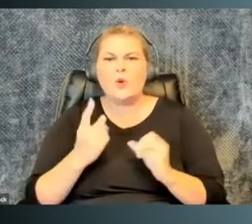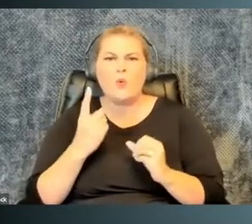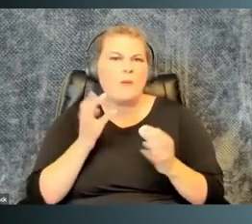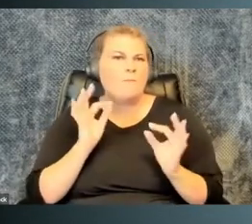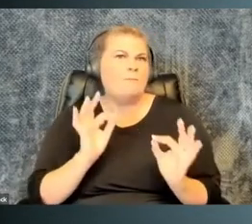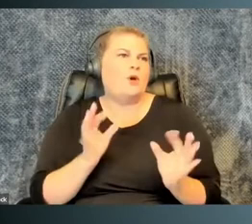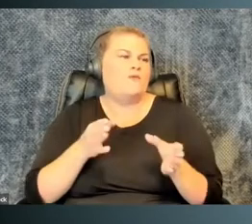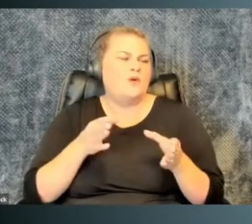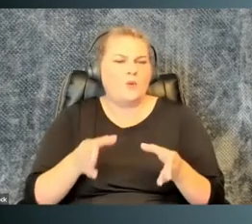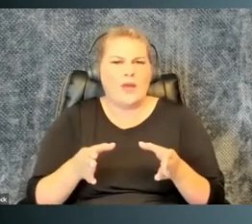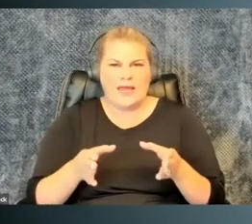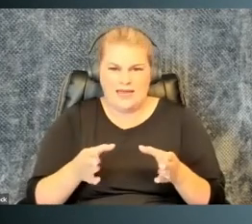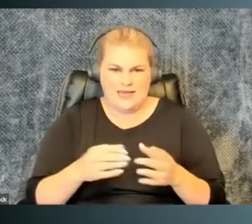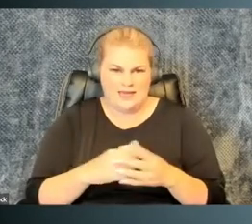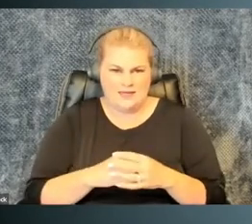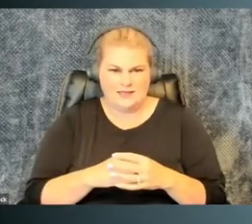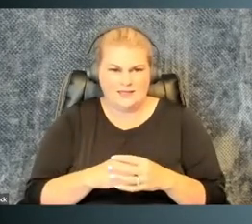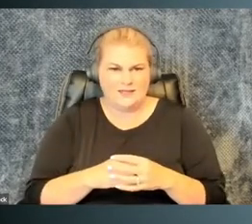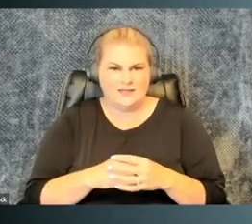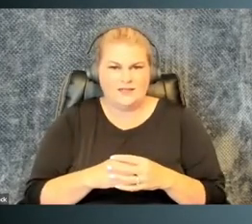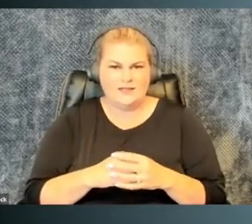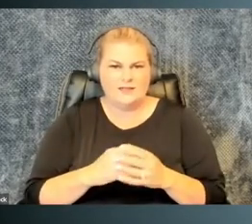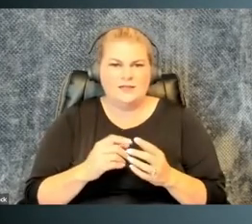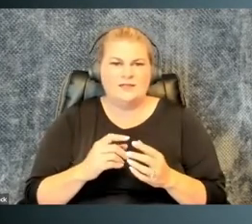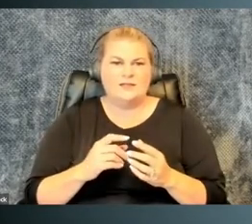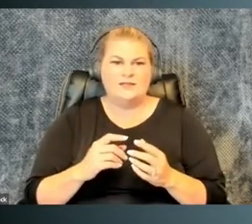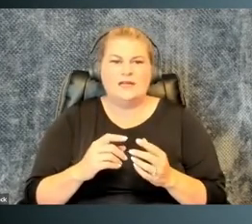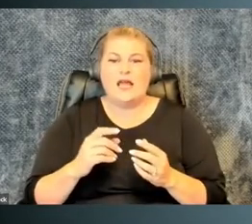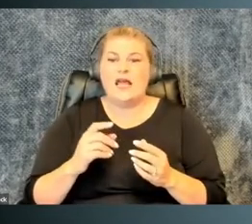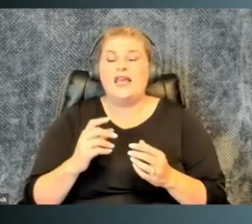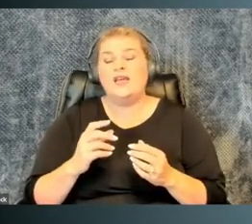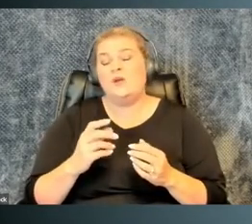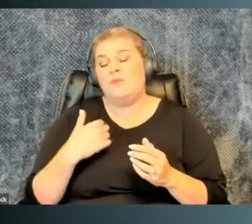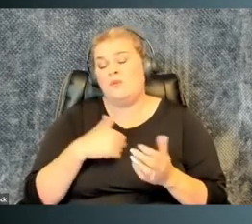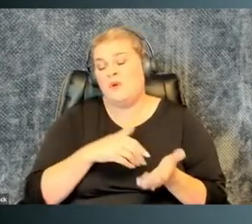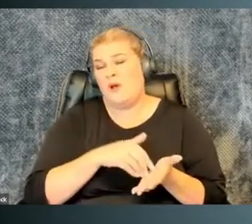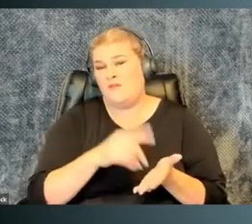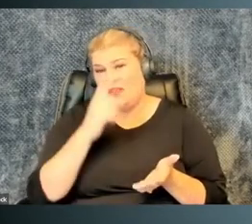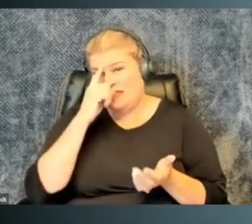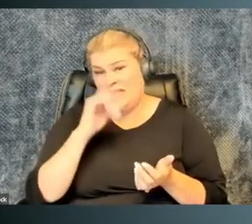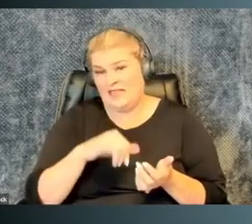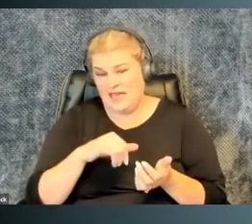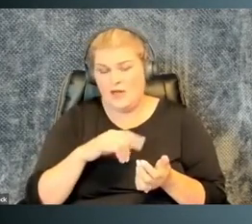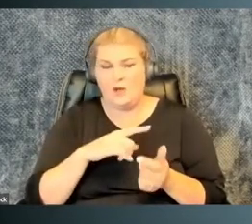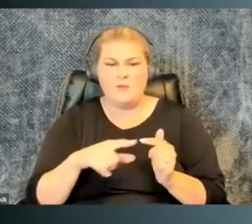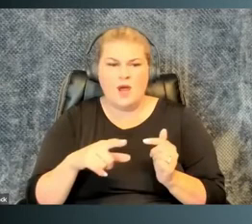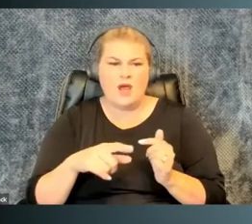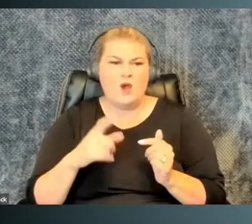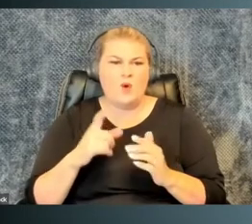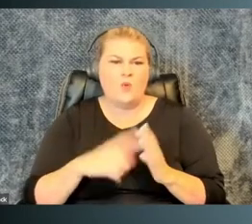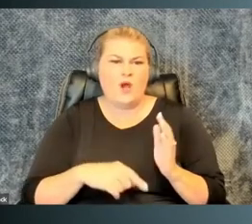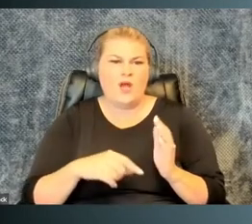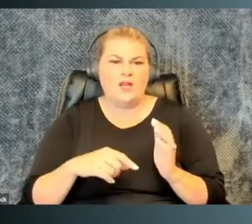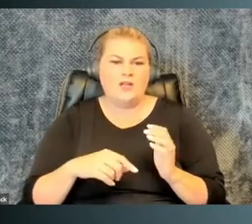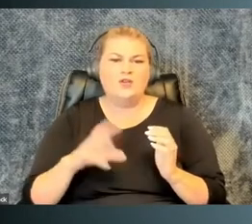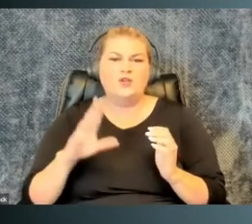course, in how science proceeds. And there's no one perfect way to be, even if that's what we often think. And